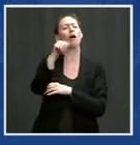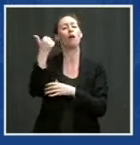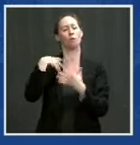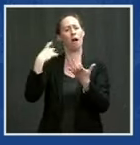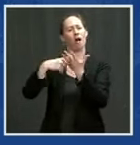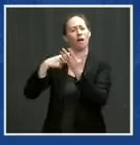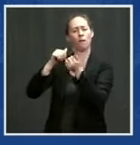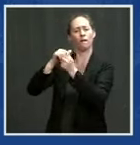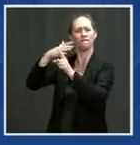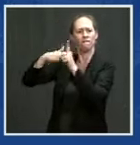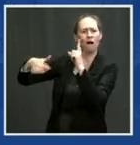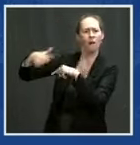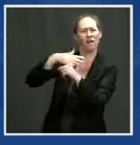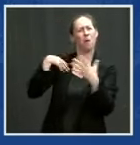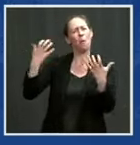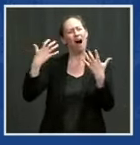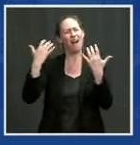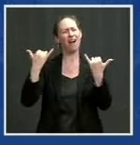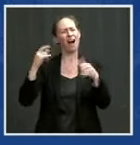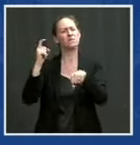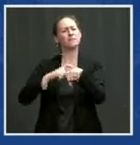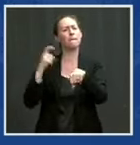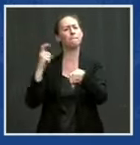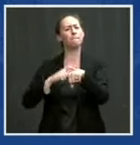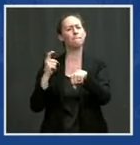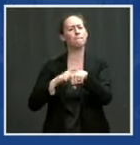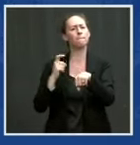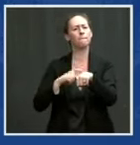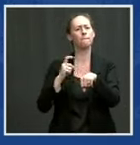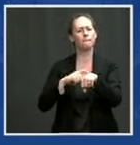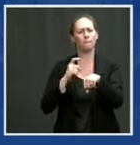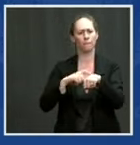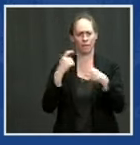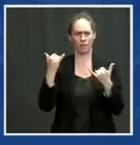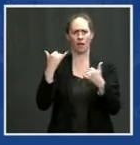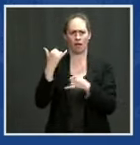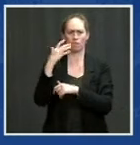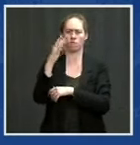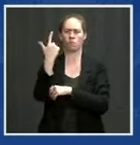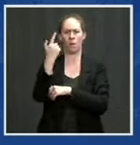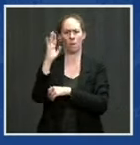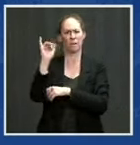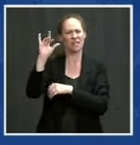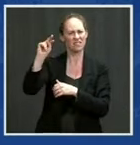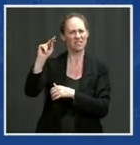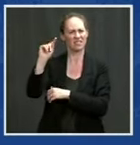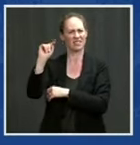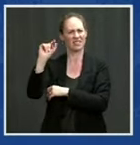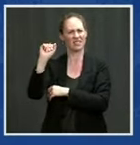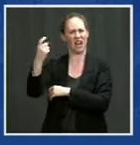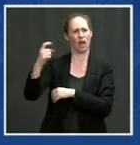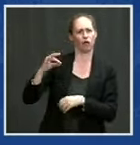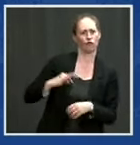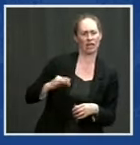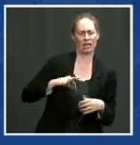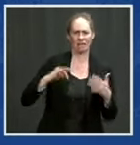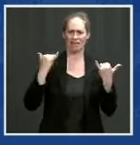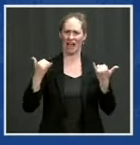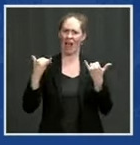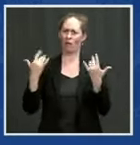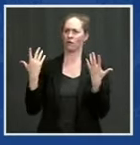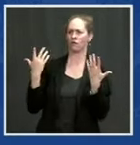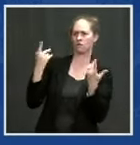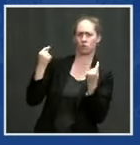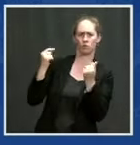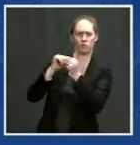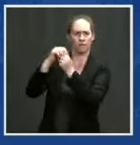i think we should have the 300 billion dollar tax credit for dealing with the environment it will be